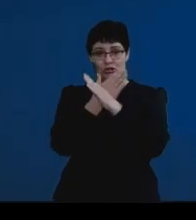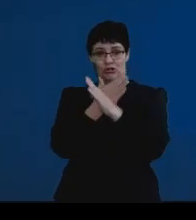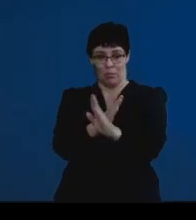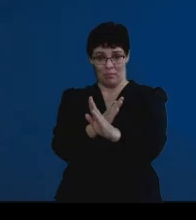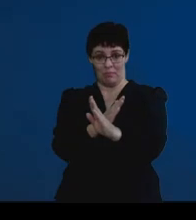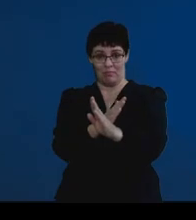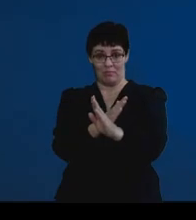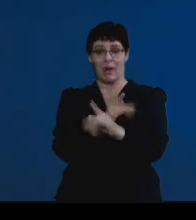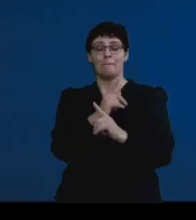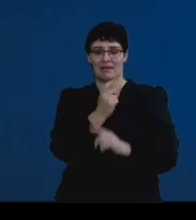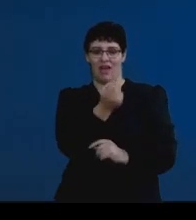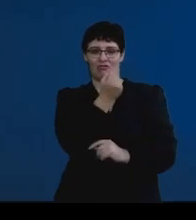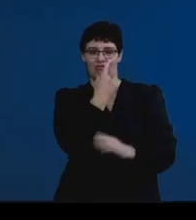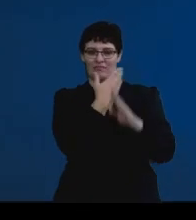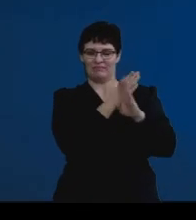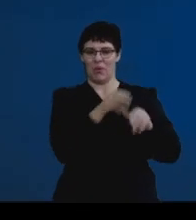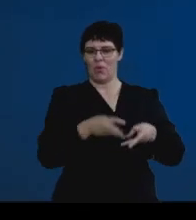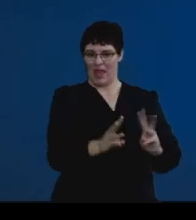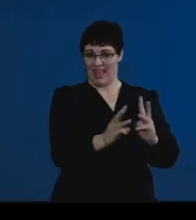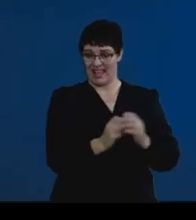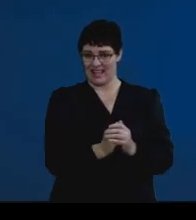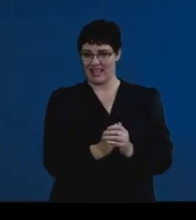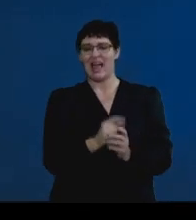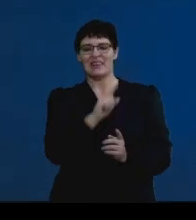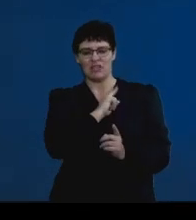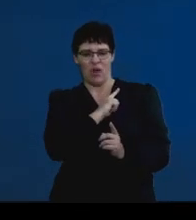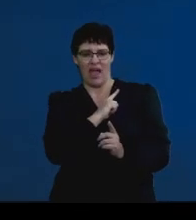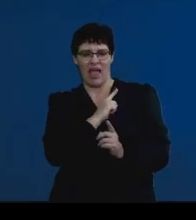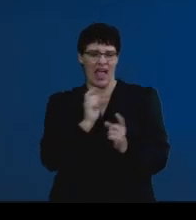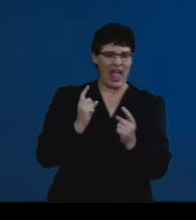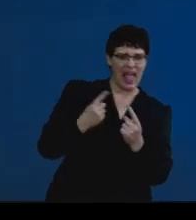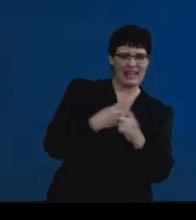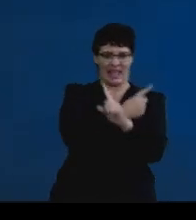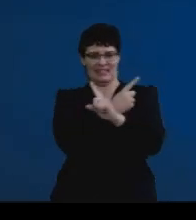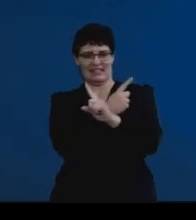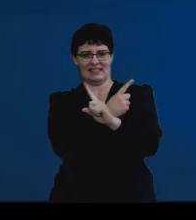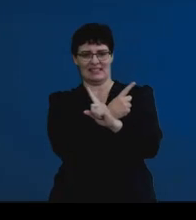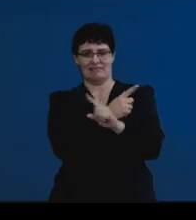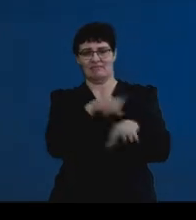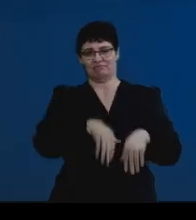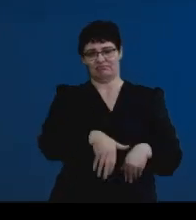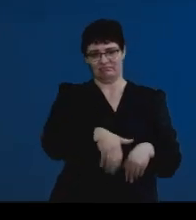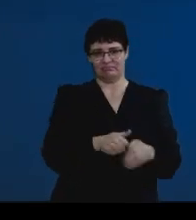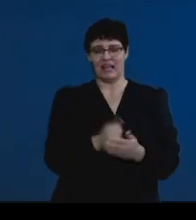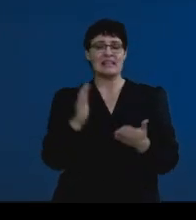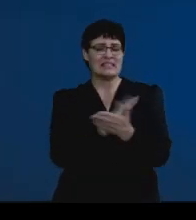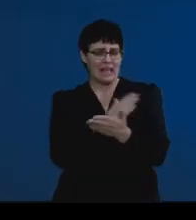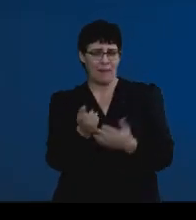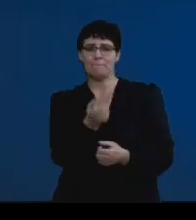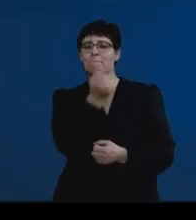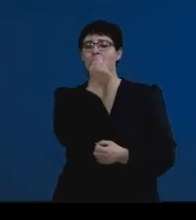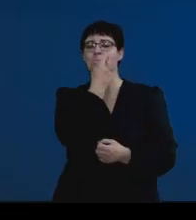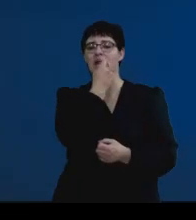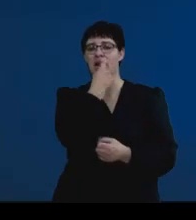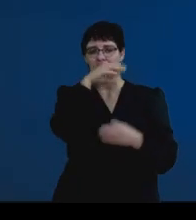as a contraceptive method, and hence it's against conception. Some females use pills that